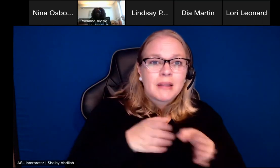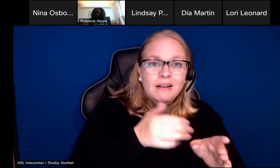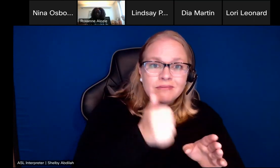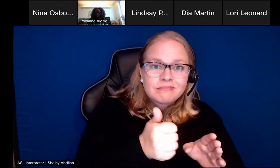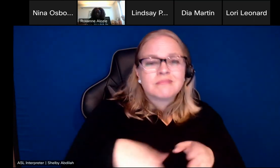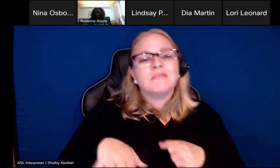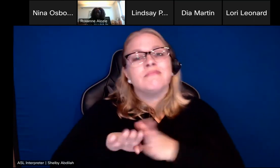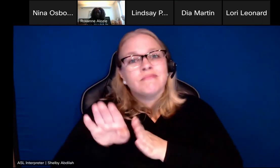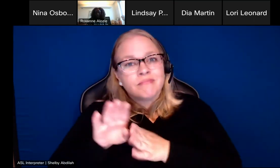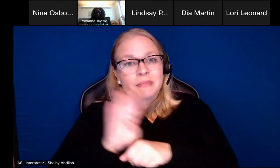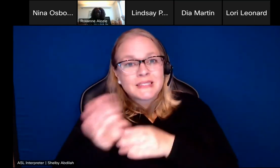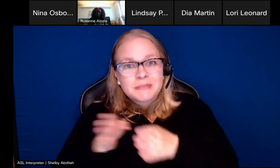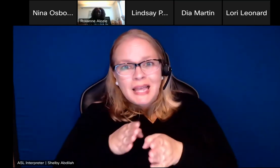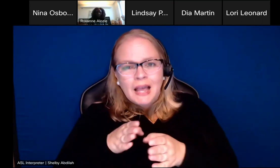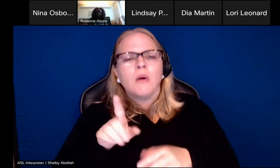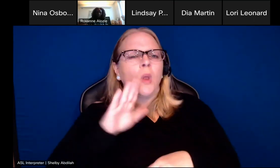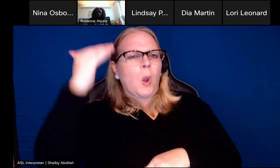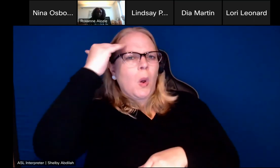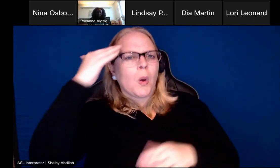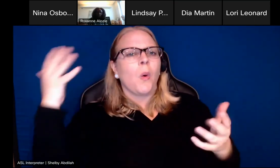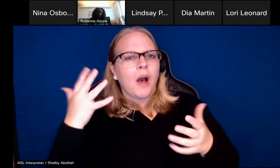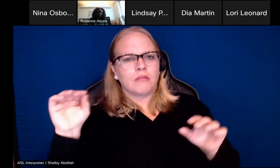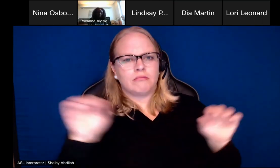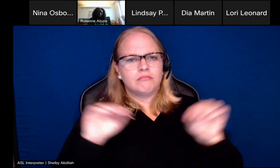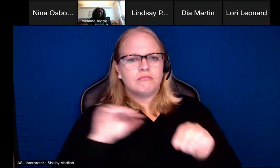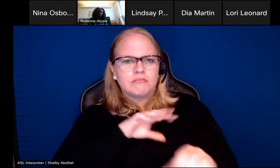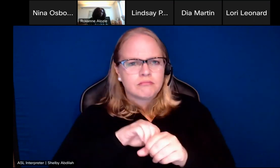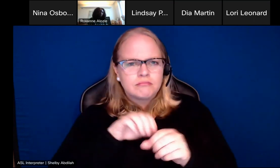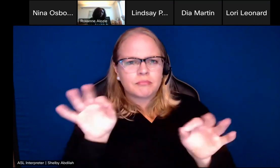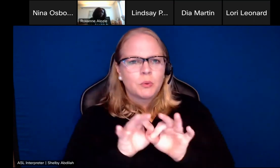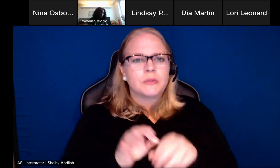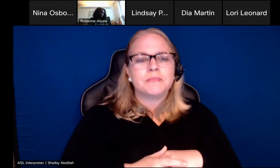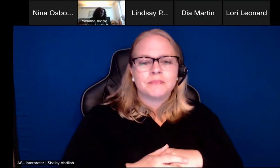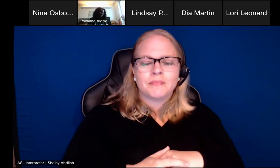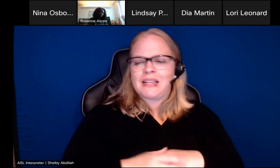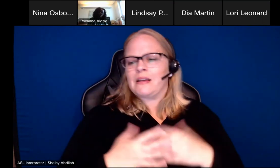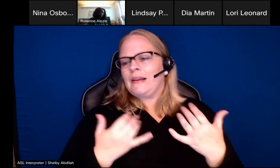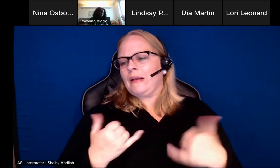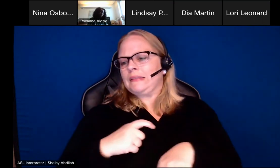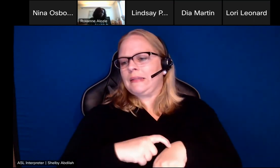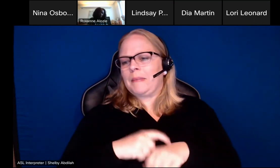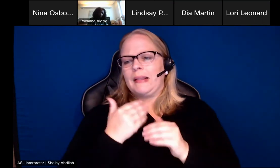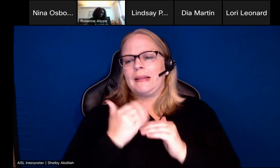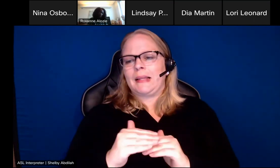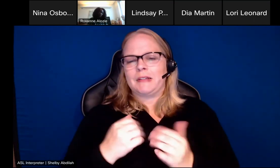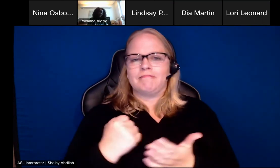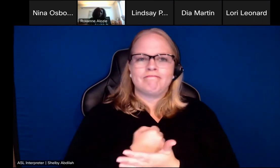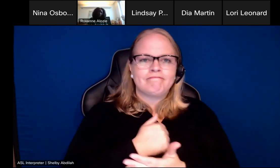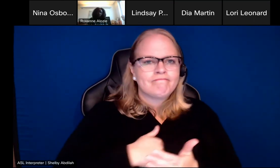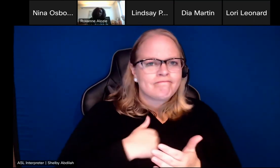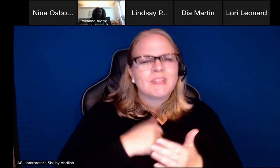With the limited time that we have, since we don't have questions, I want to make sure that, number one, I thank you all for your time and your participation.